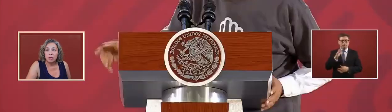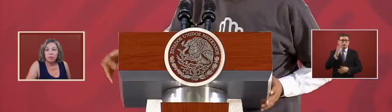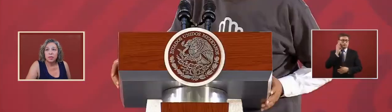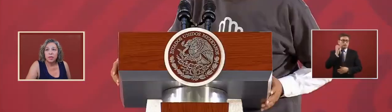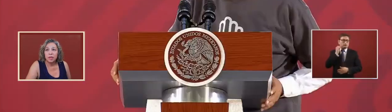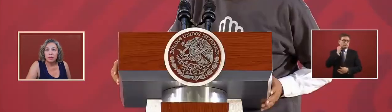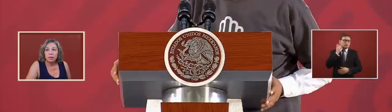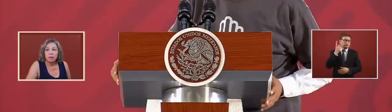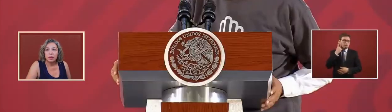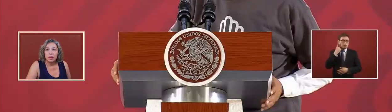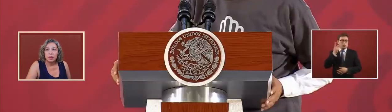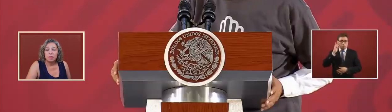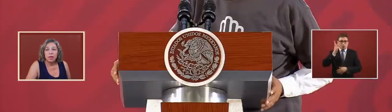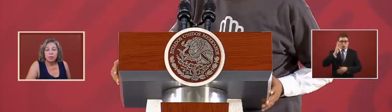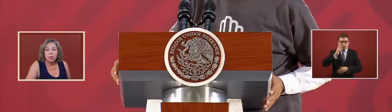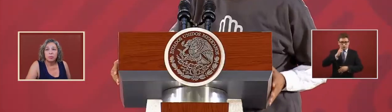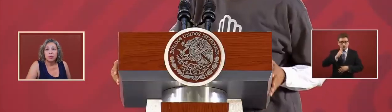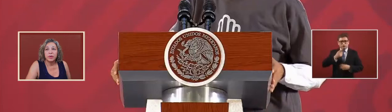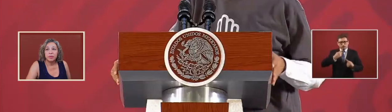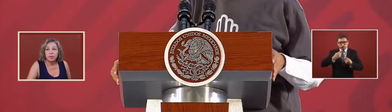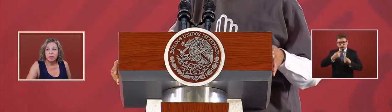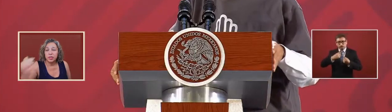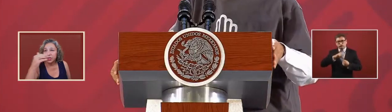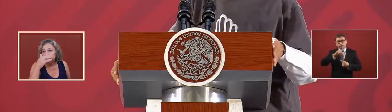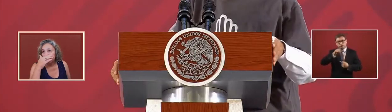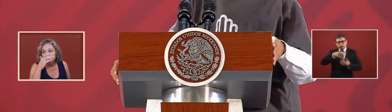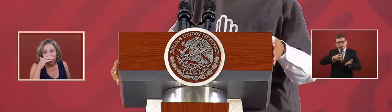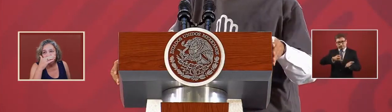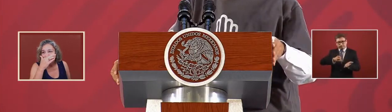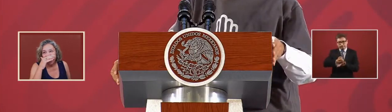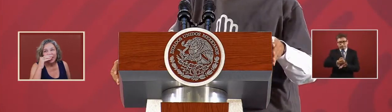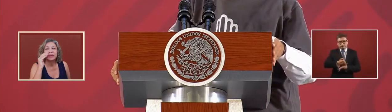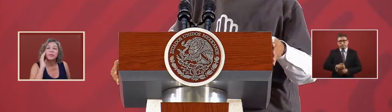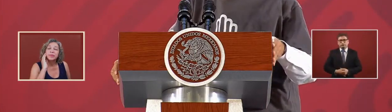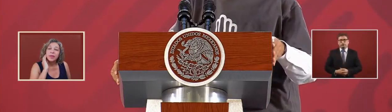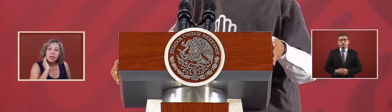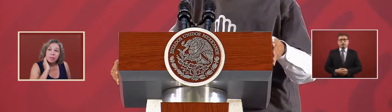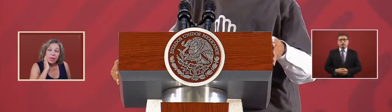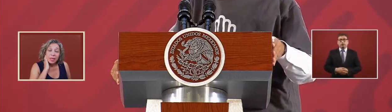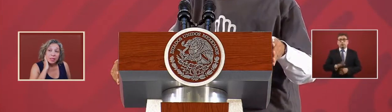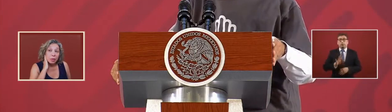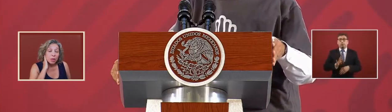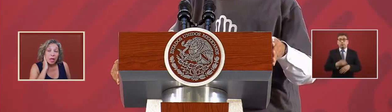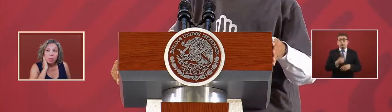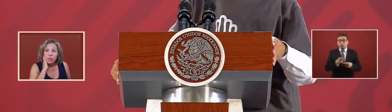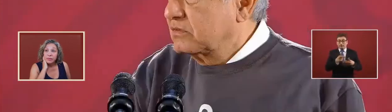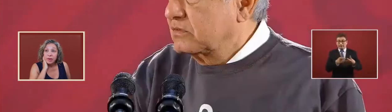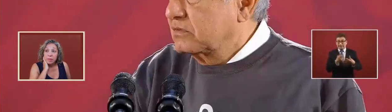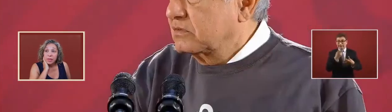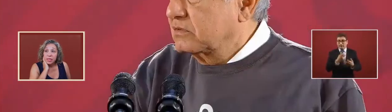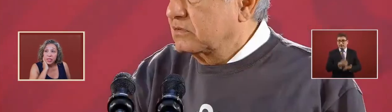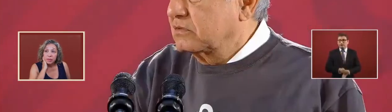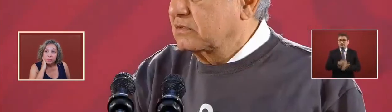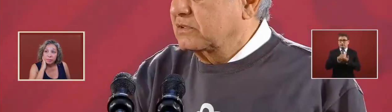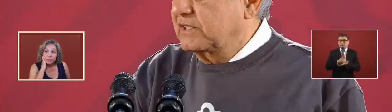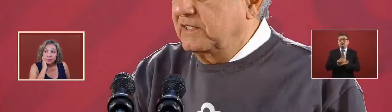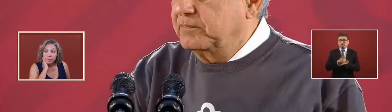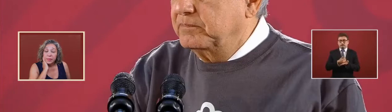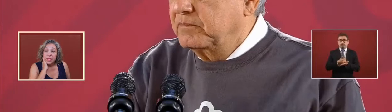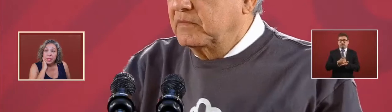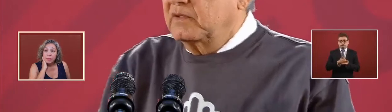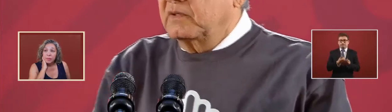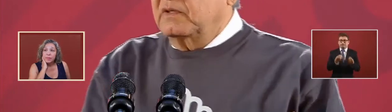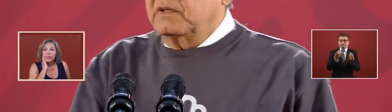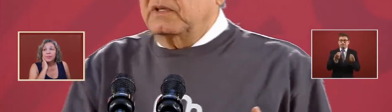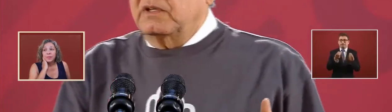that hopefully they will approve it shortly because that will help us very much if